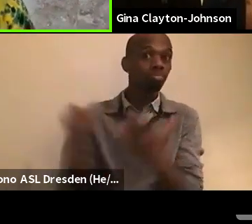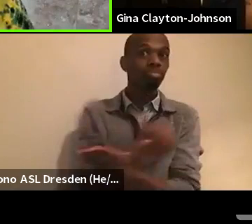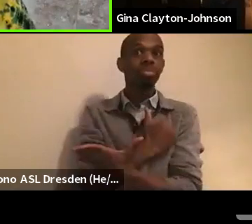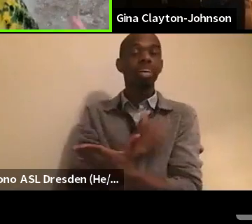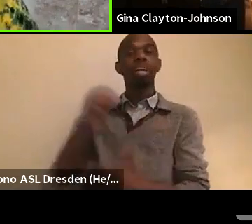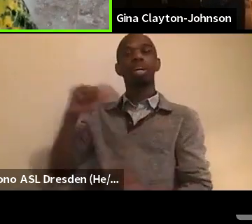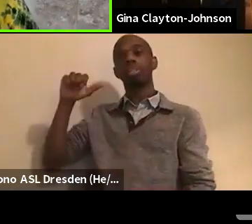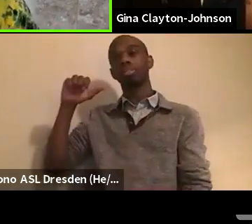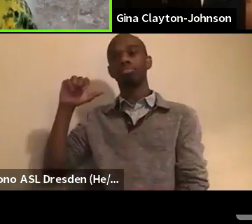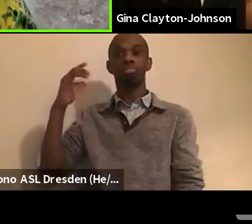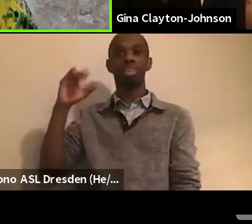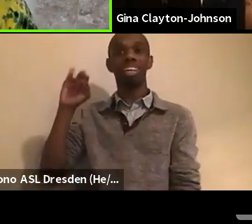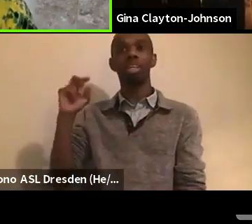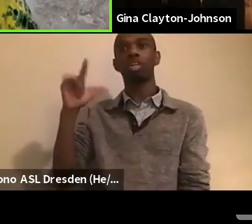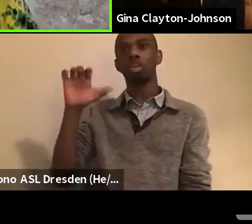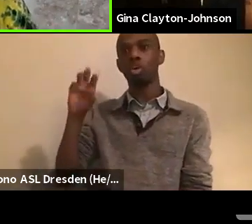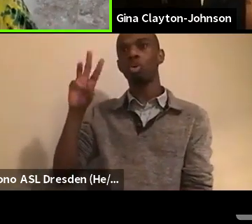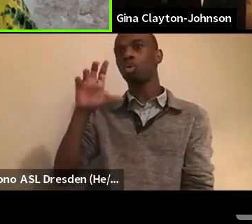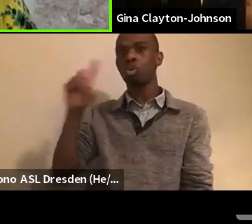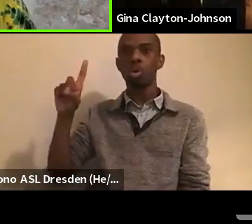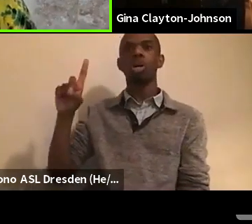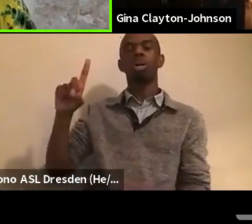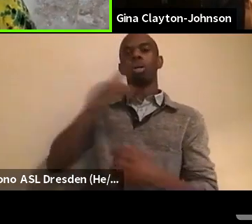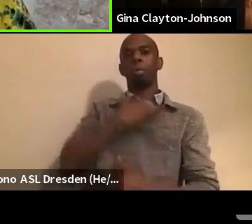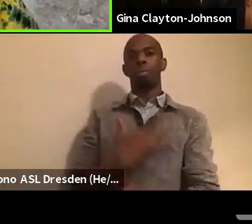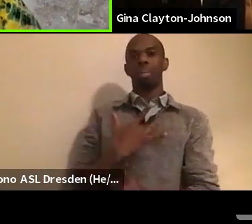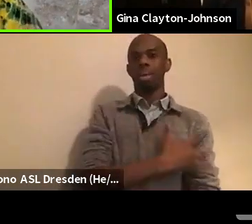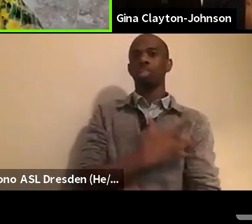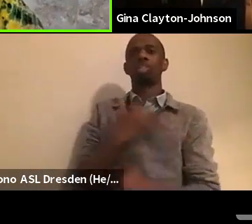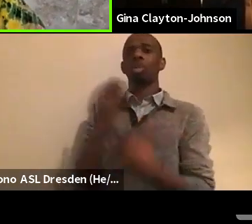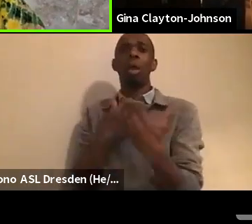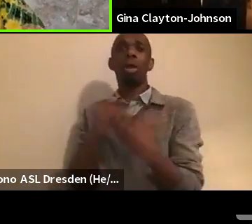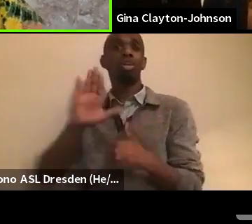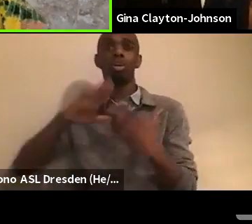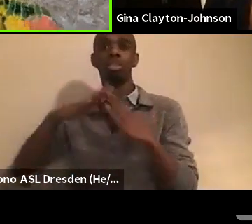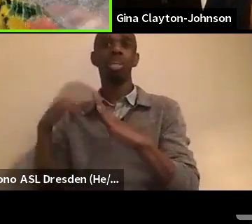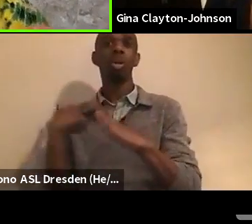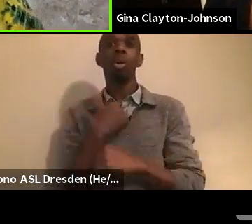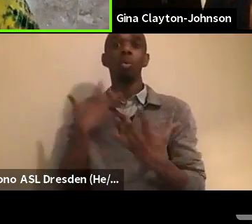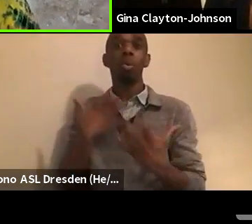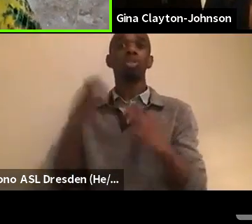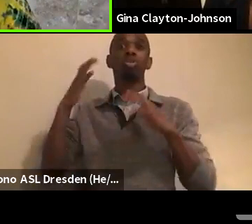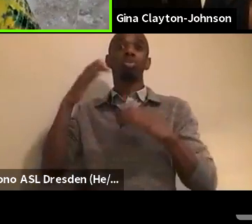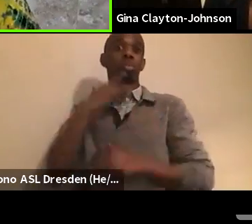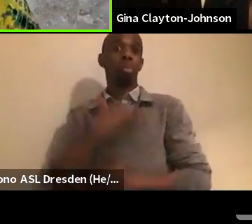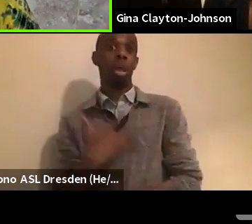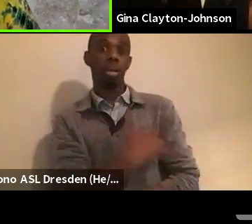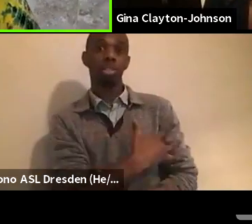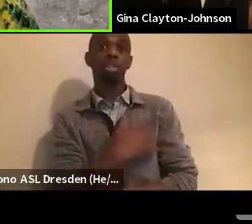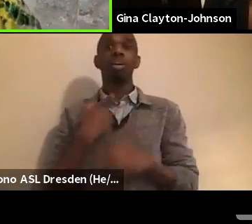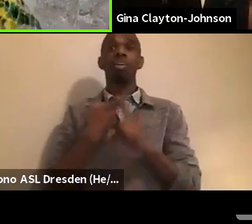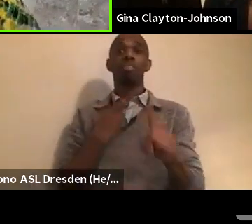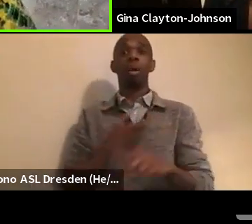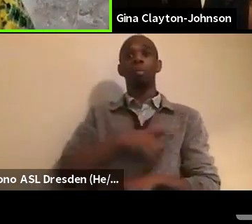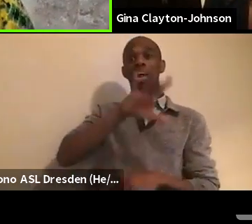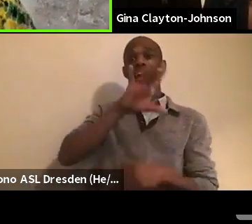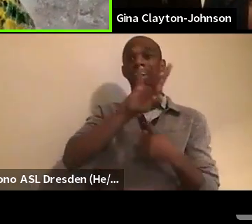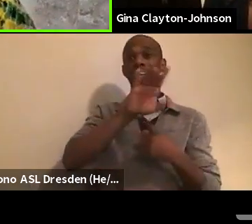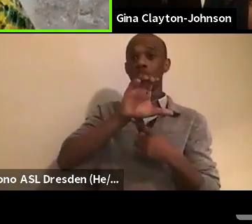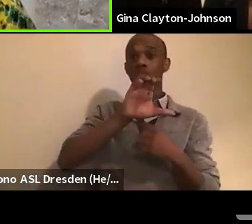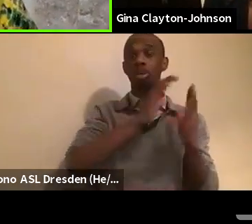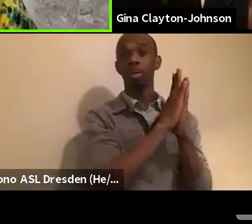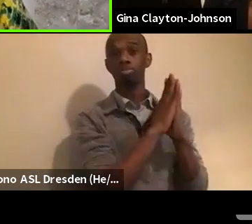wherever you are, we want to pledge, right? And we want that pledge to go from 800 to a hundred thousand, right? We want